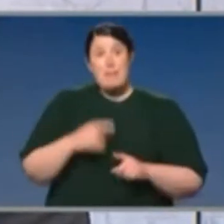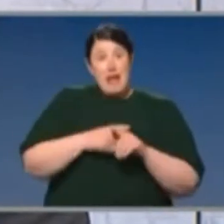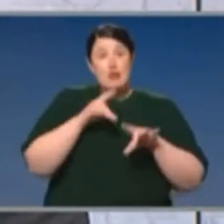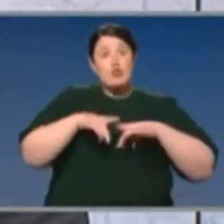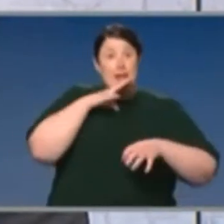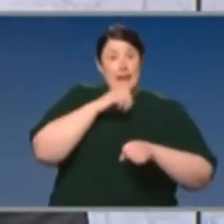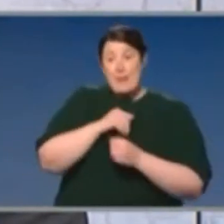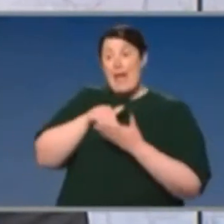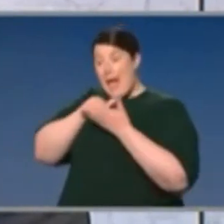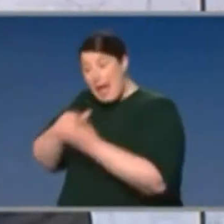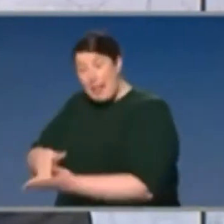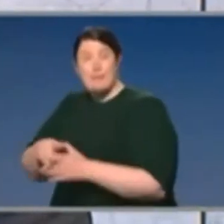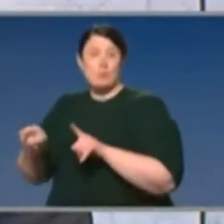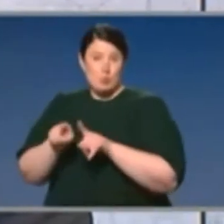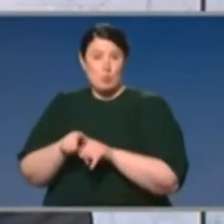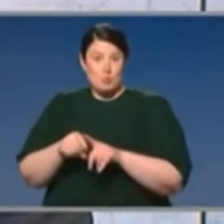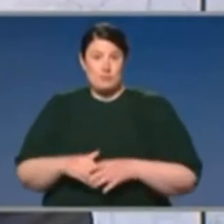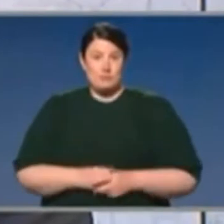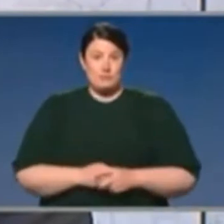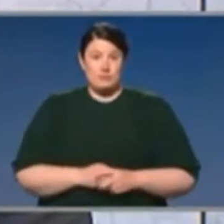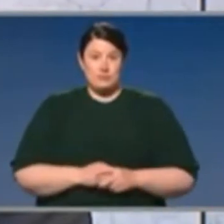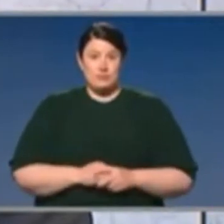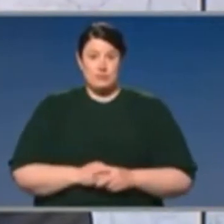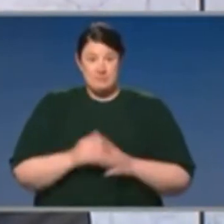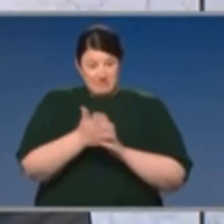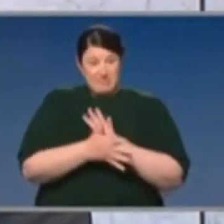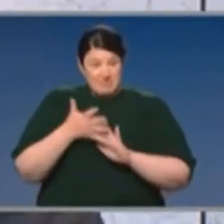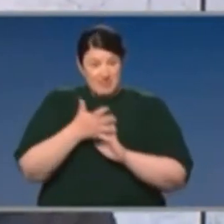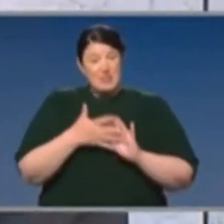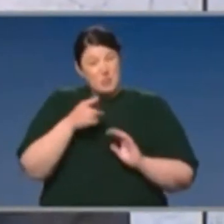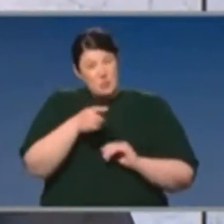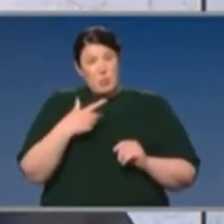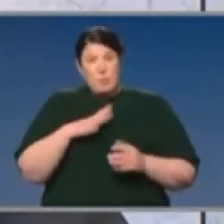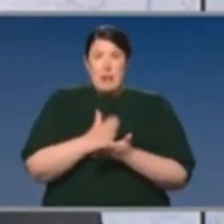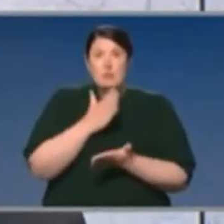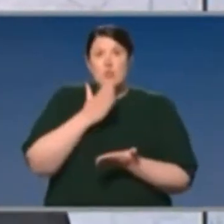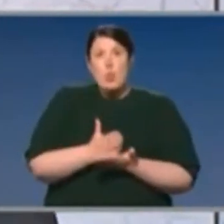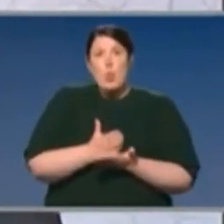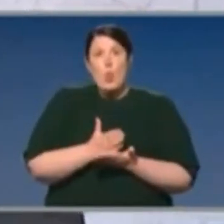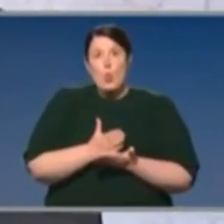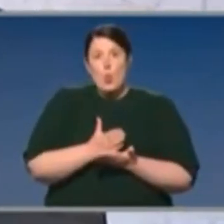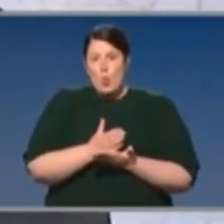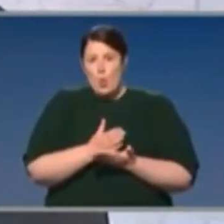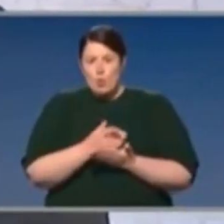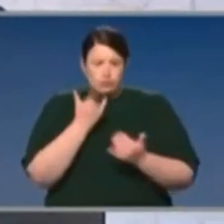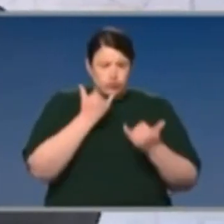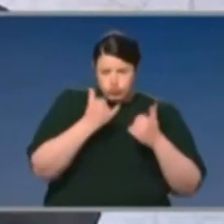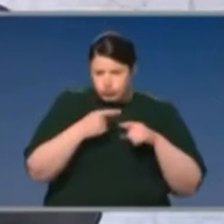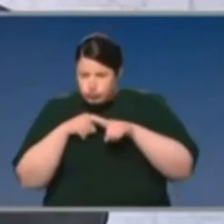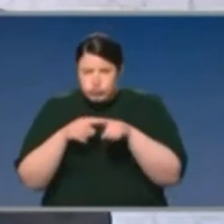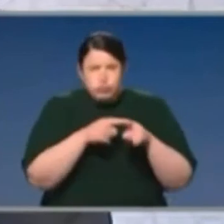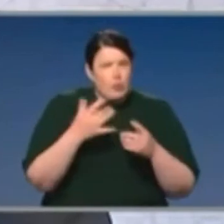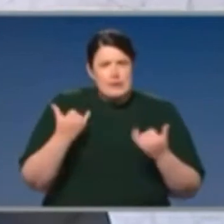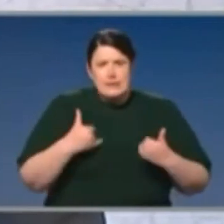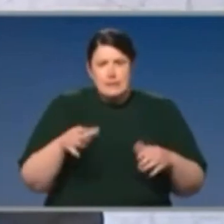level, harnessing the capacity of other states. So you also want your contact tracing